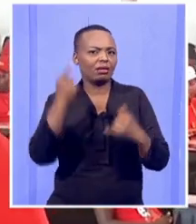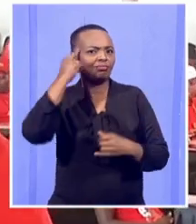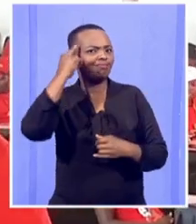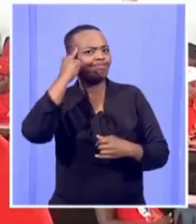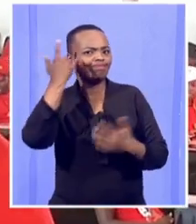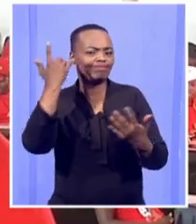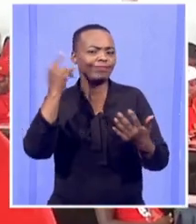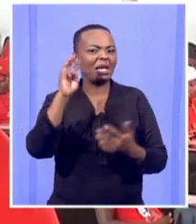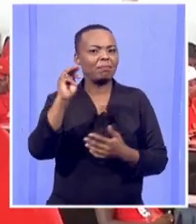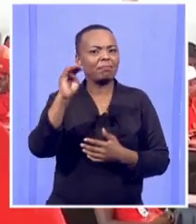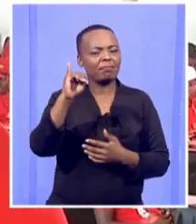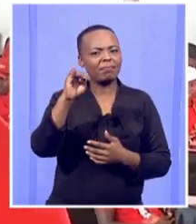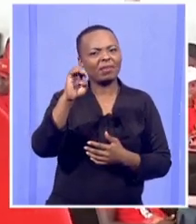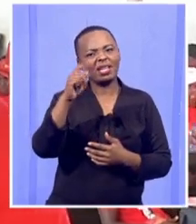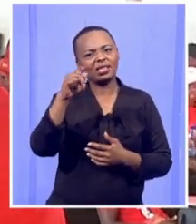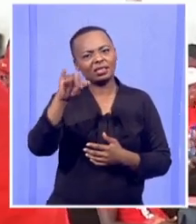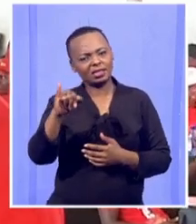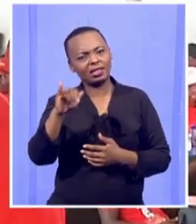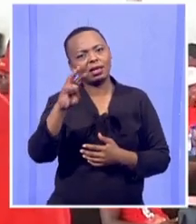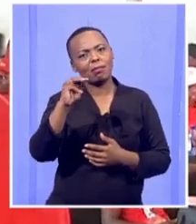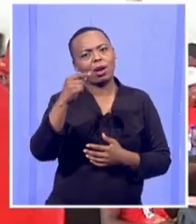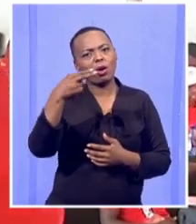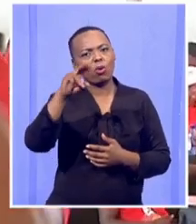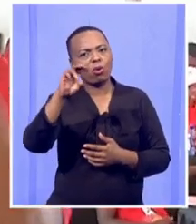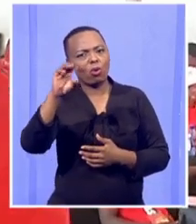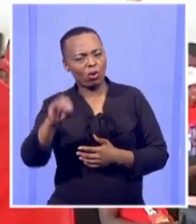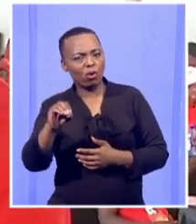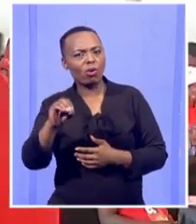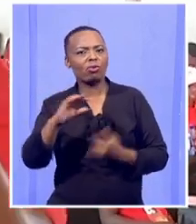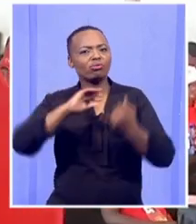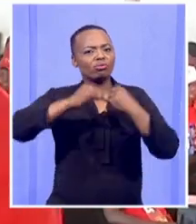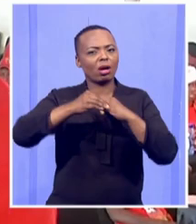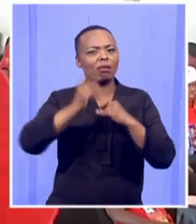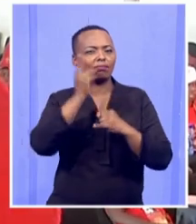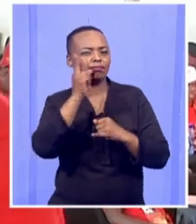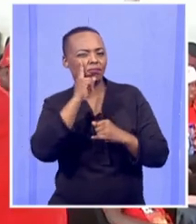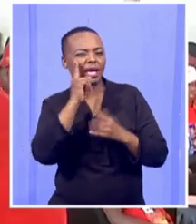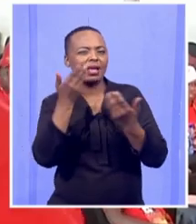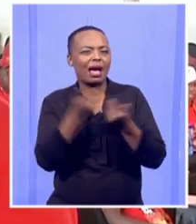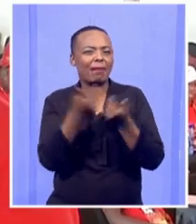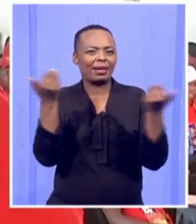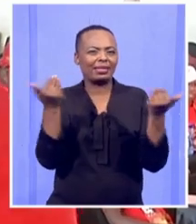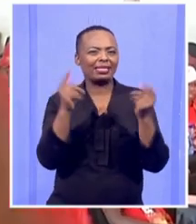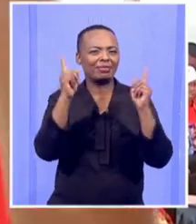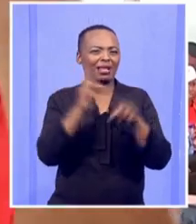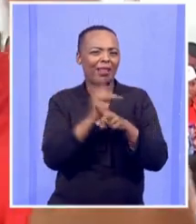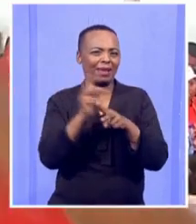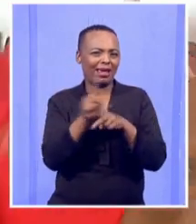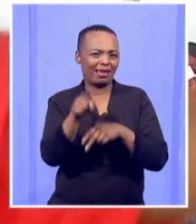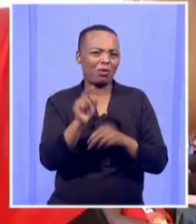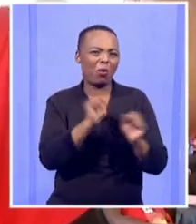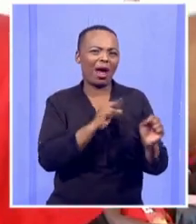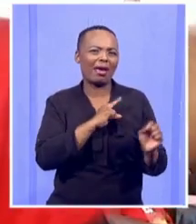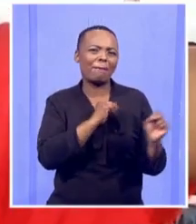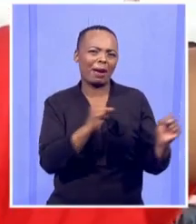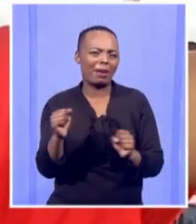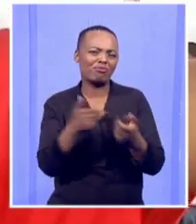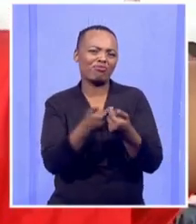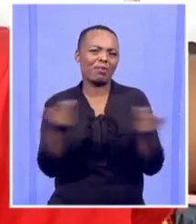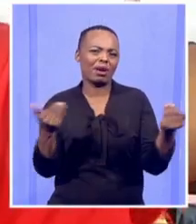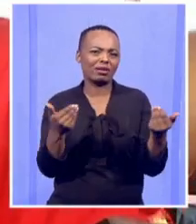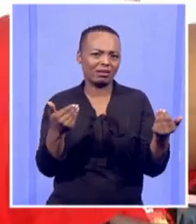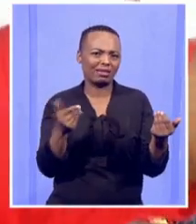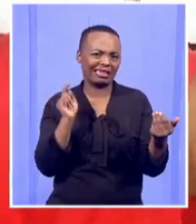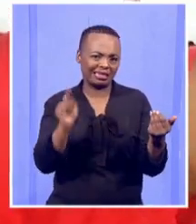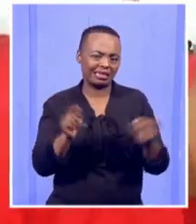maybe in Metzimahulu we must begin to deal with apartheid special planning. We must begin to take our people